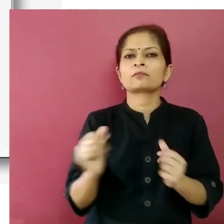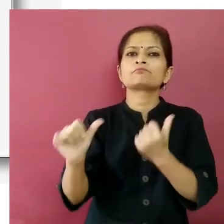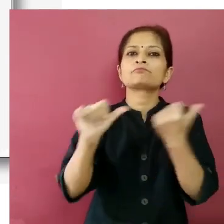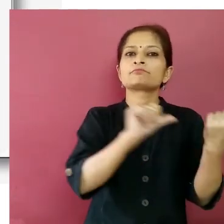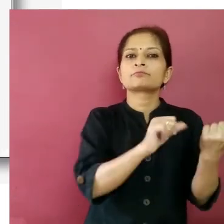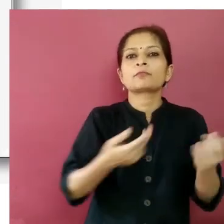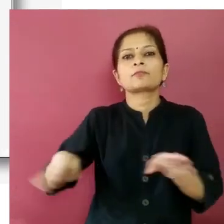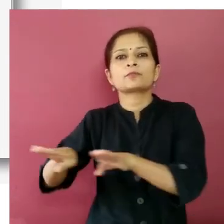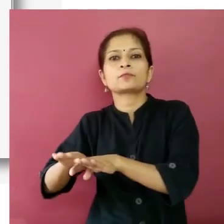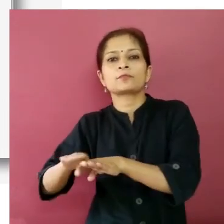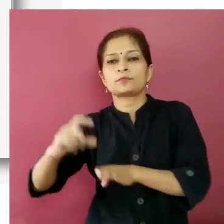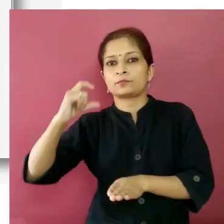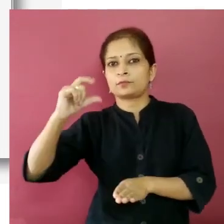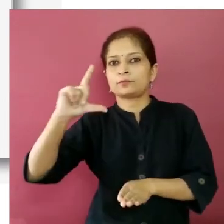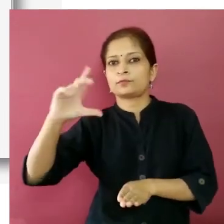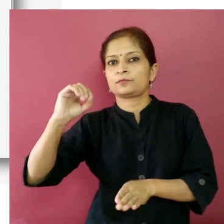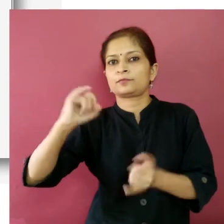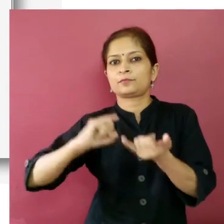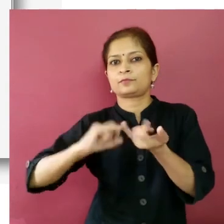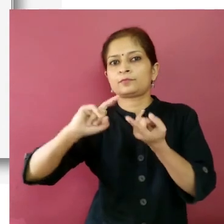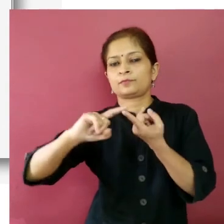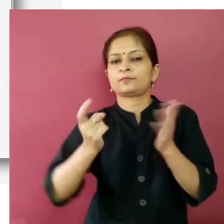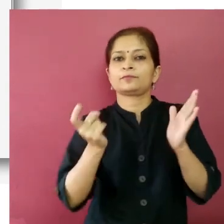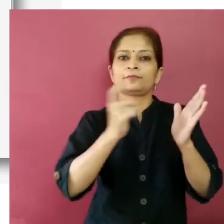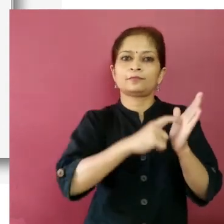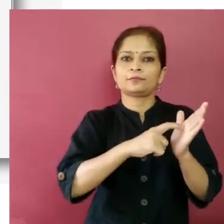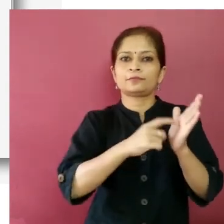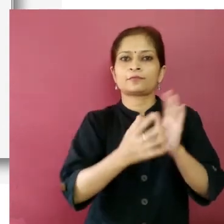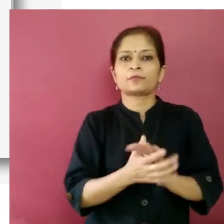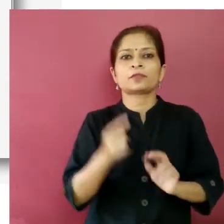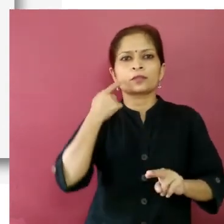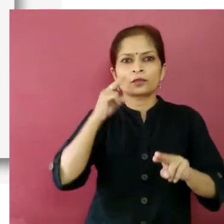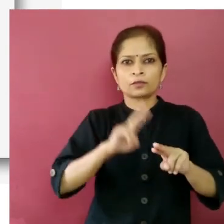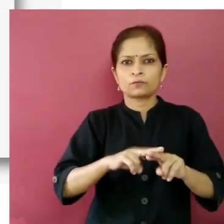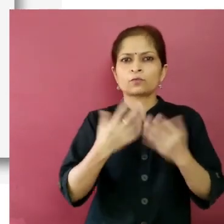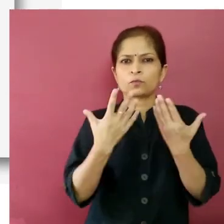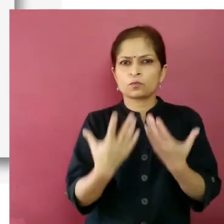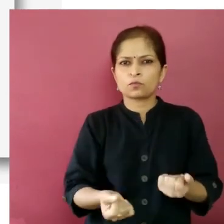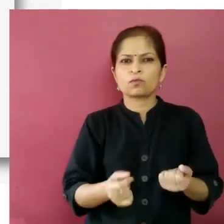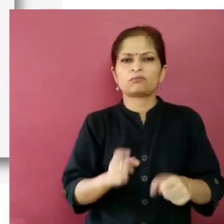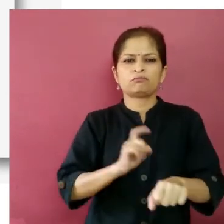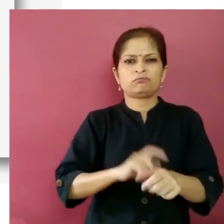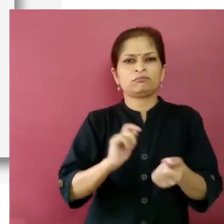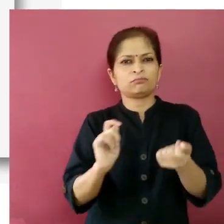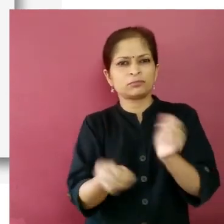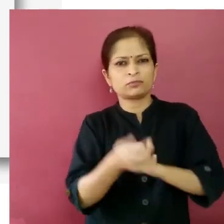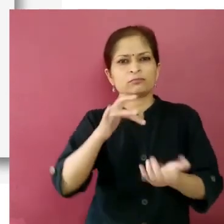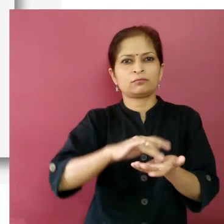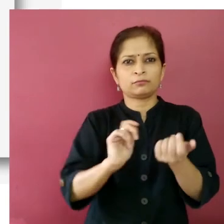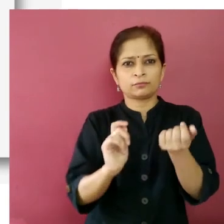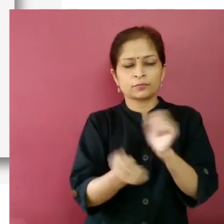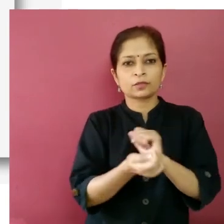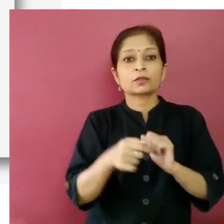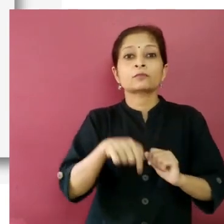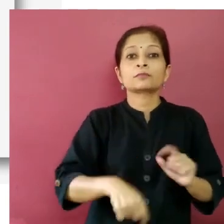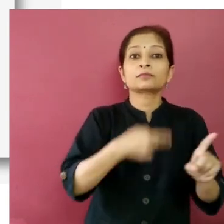close button if you would like to reschedule a vaccination appointment you can click on the reschedule button next to the